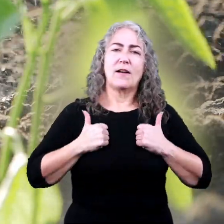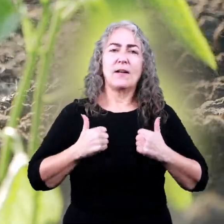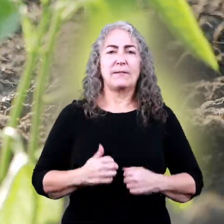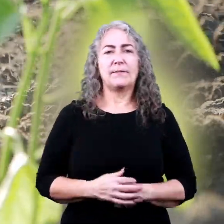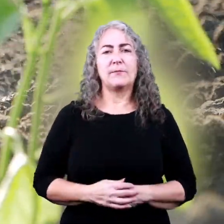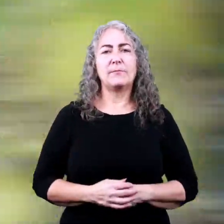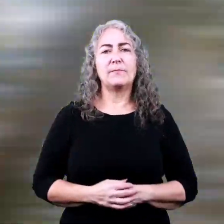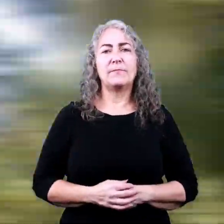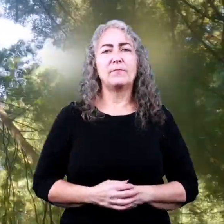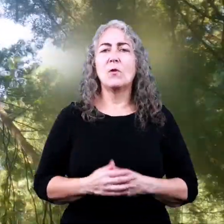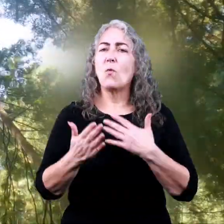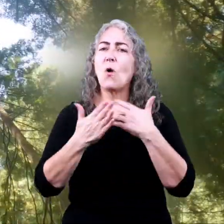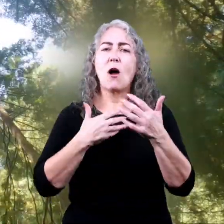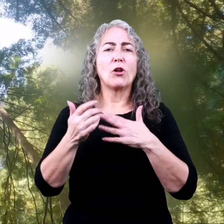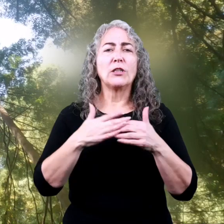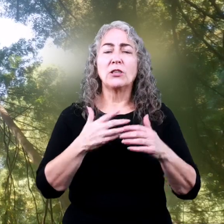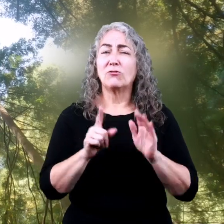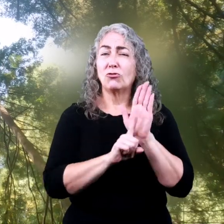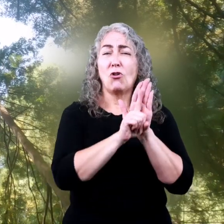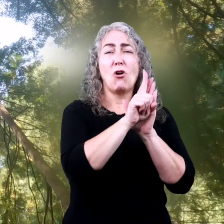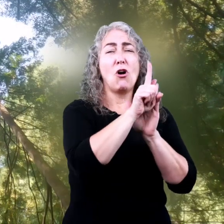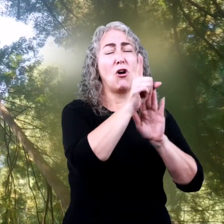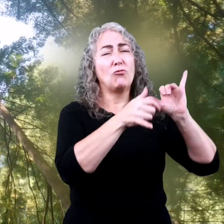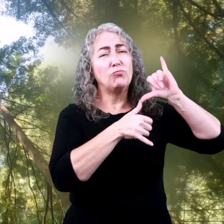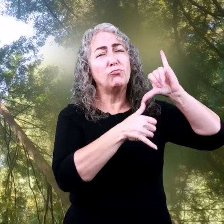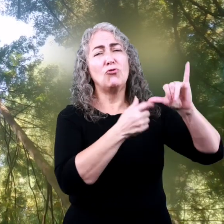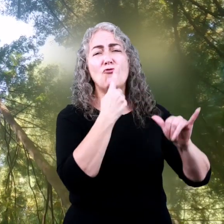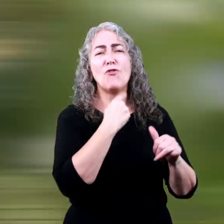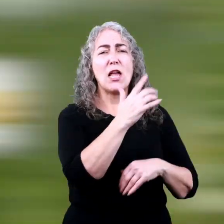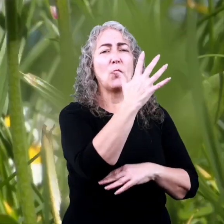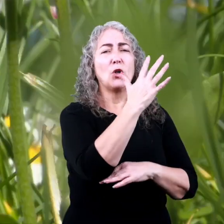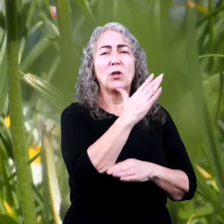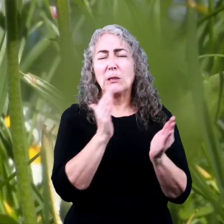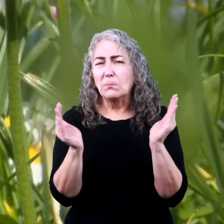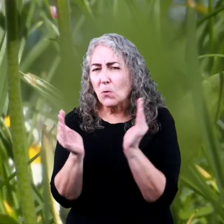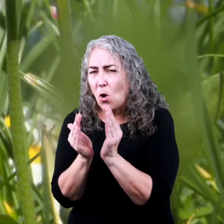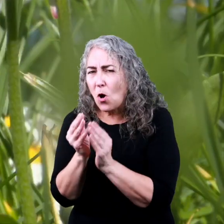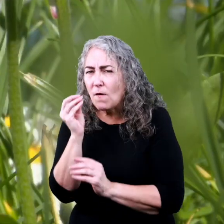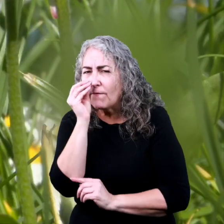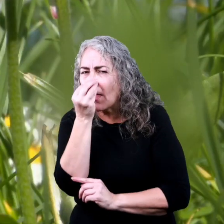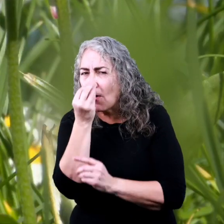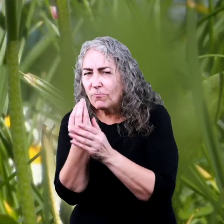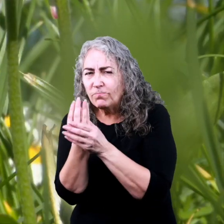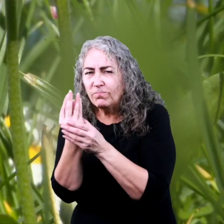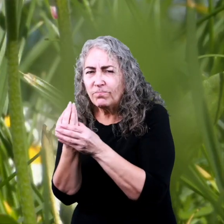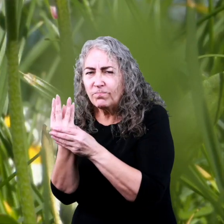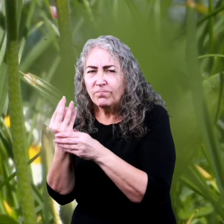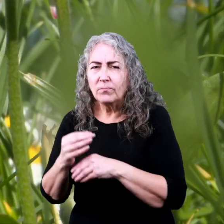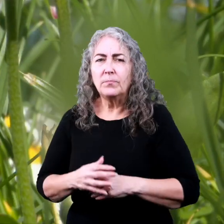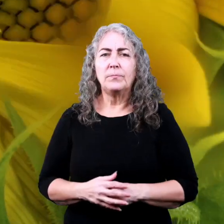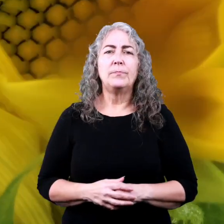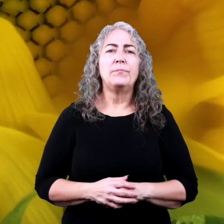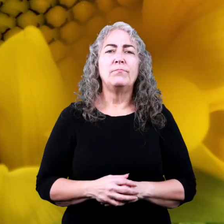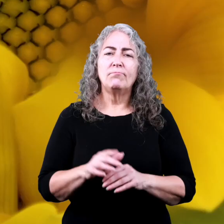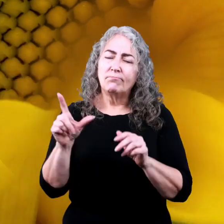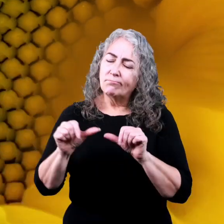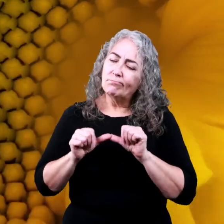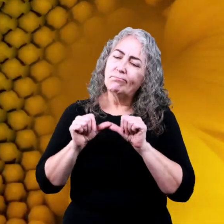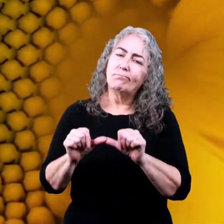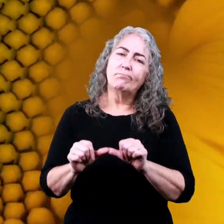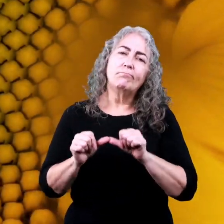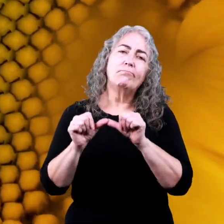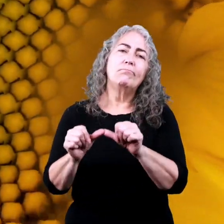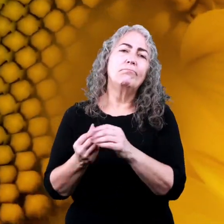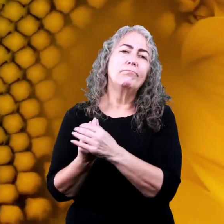survive. Whether it is the tallest redwood tree or the smallest wildflower, plants are